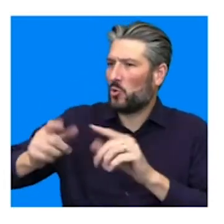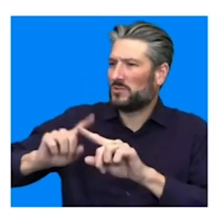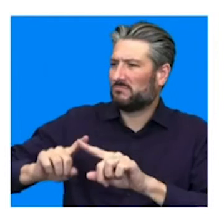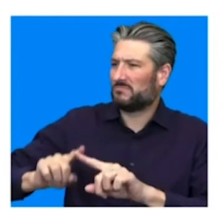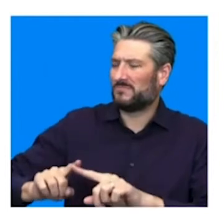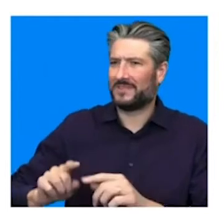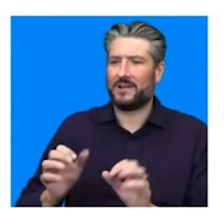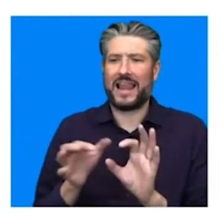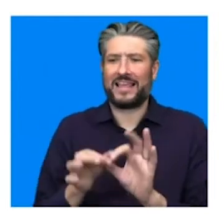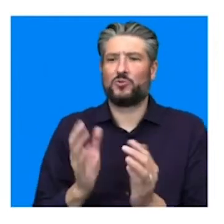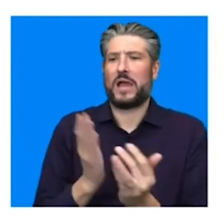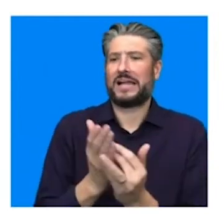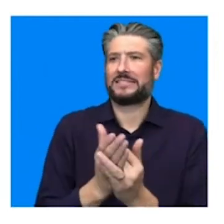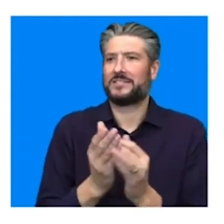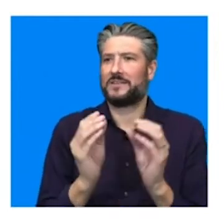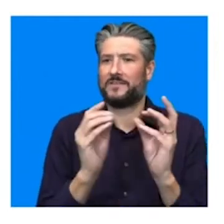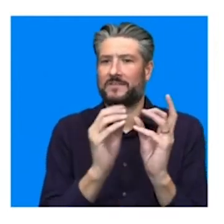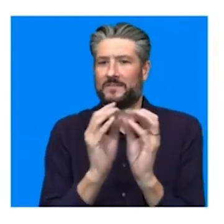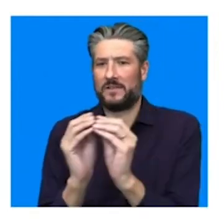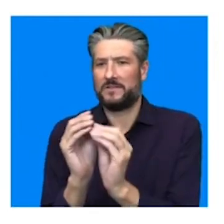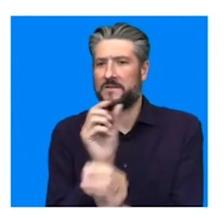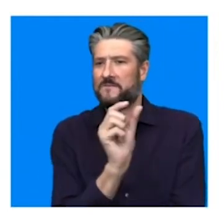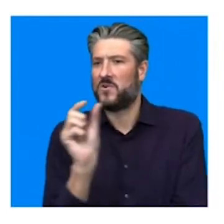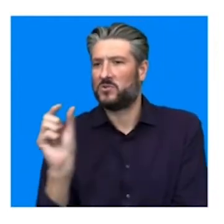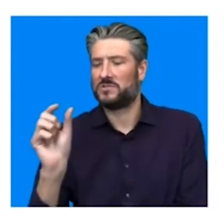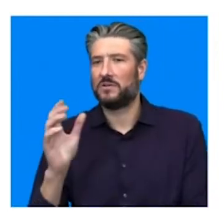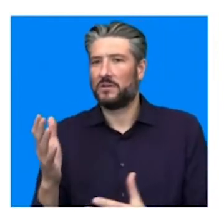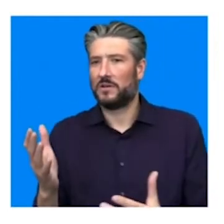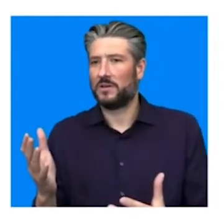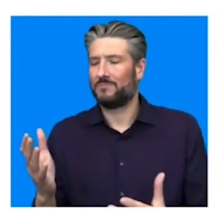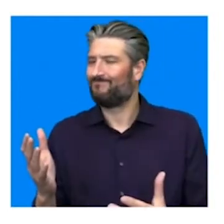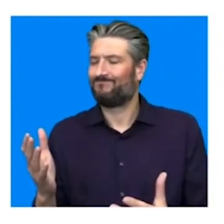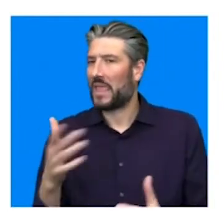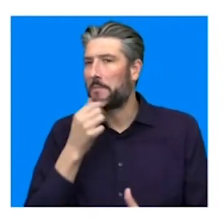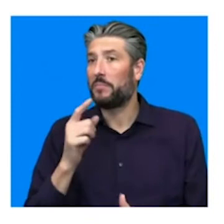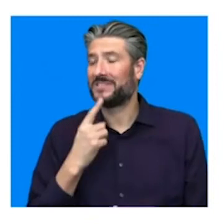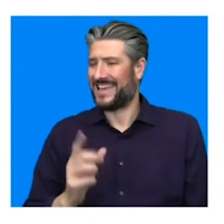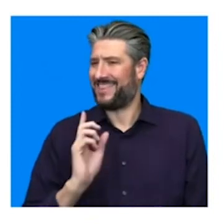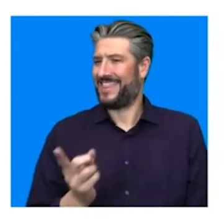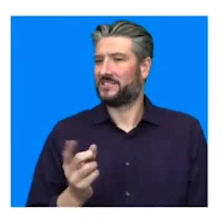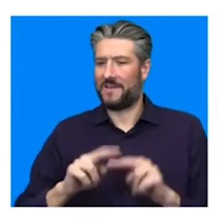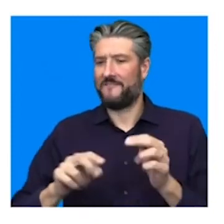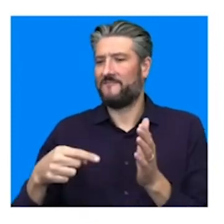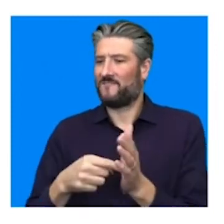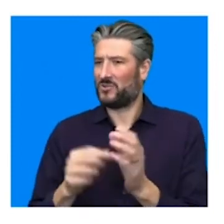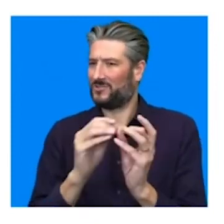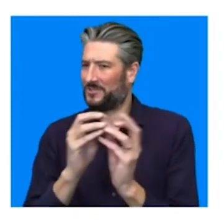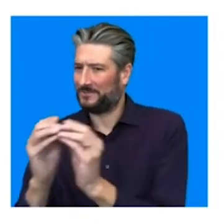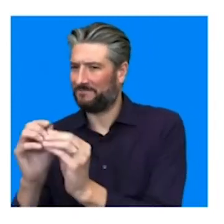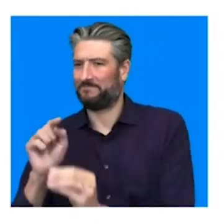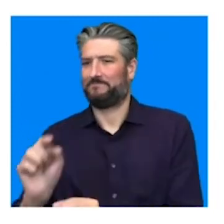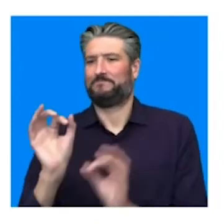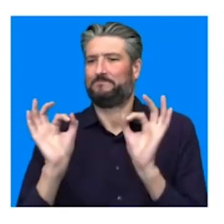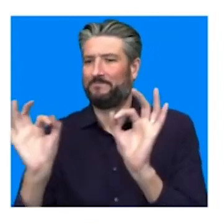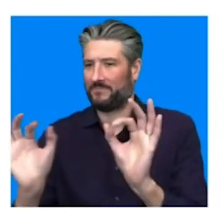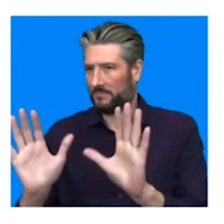there's a lot of things that say, hey, we're a magic bullet font. And when you start digging into it, it's very, very, very surface